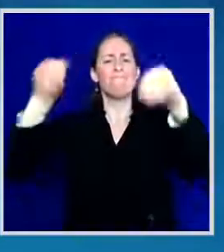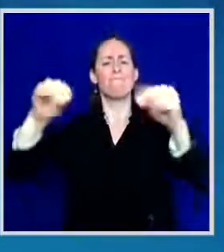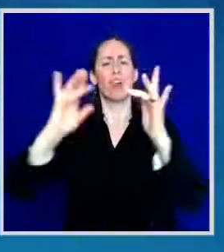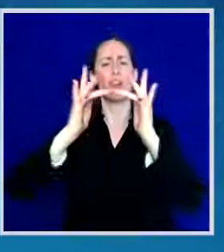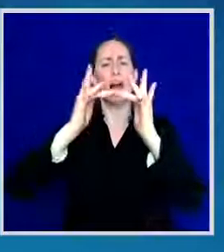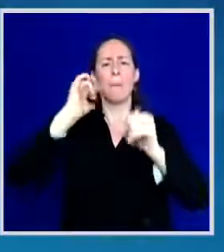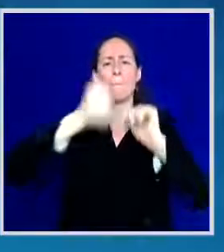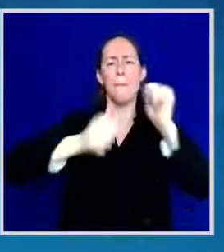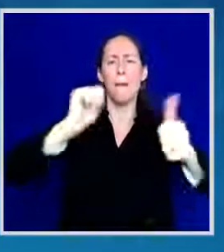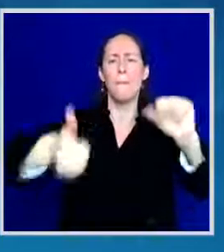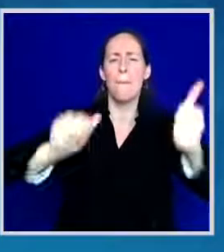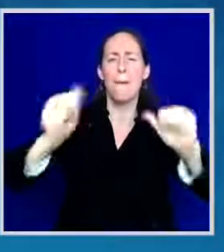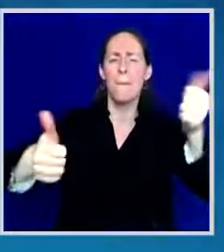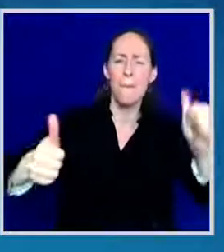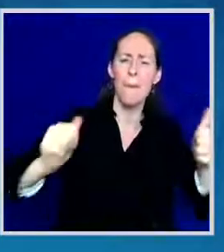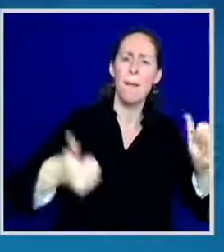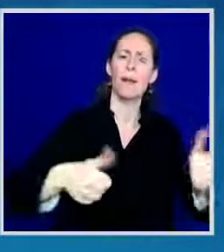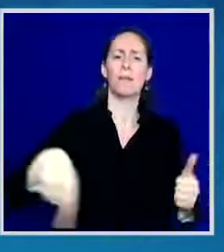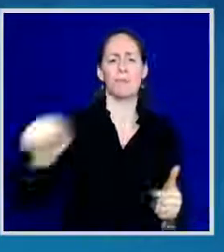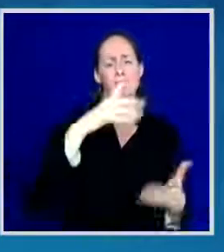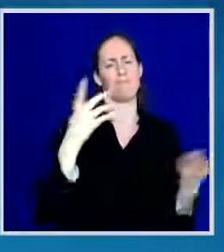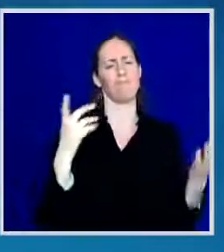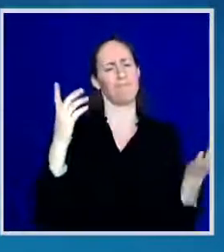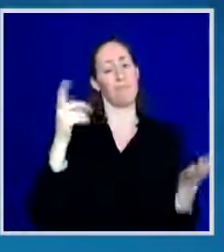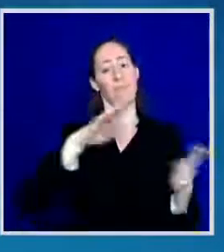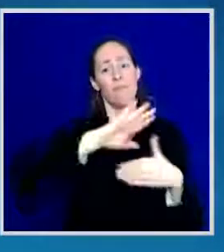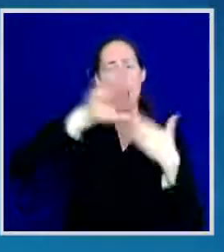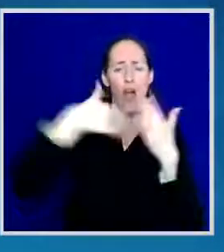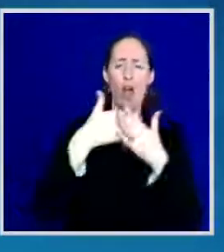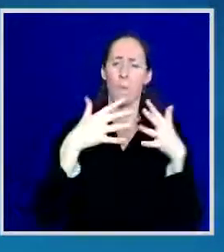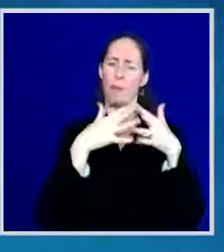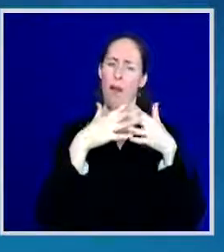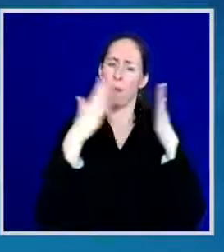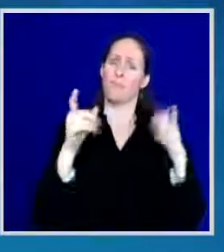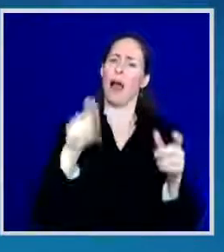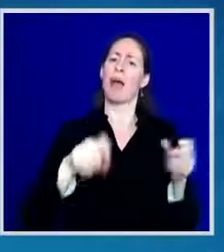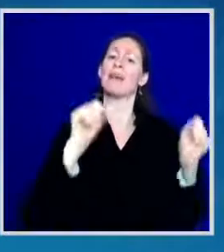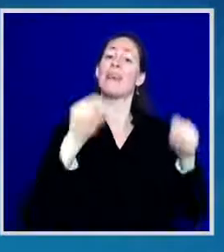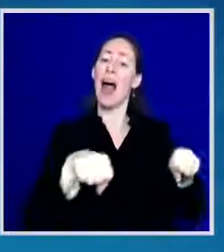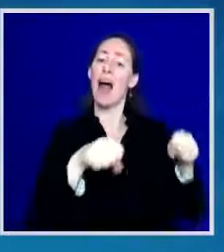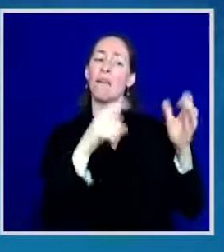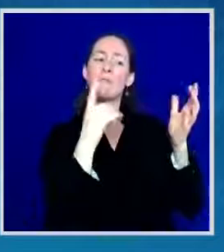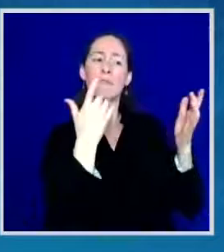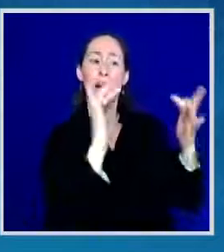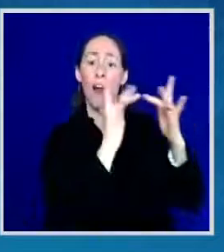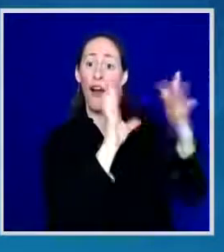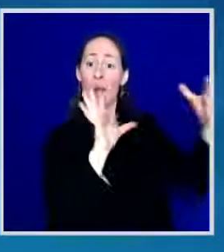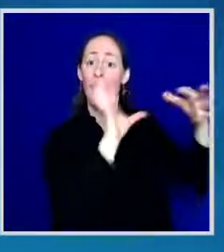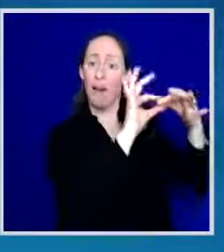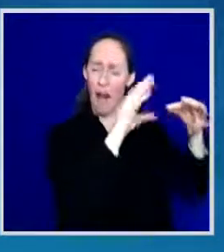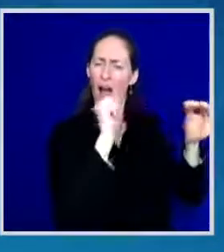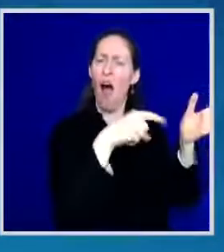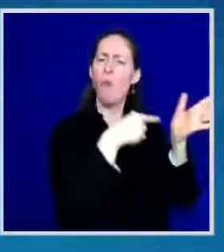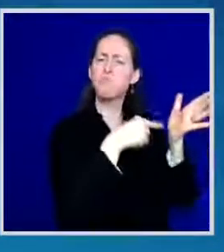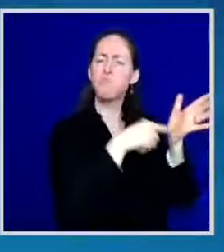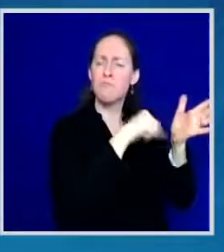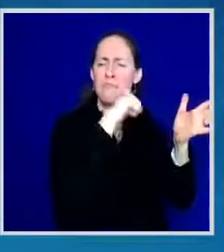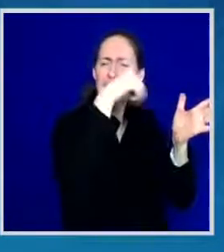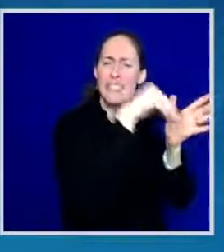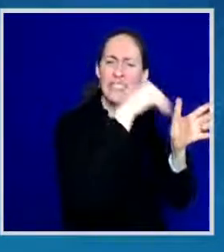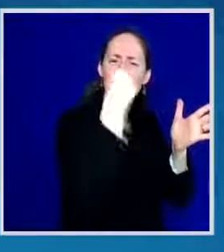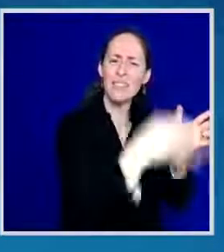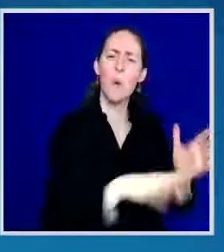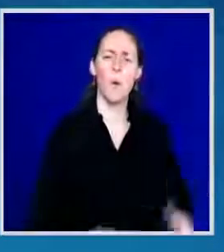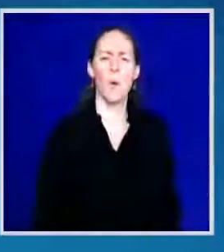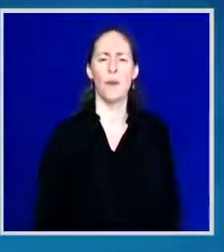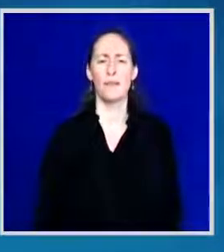has access to high-speed and affordable high-speed Internet. In the 21st century,